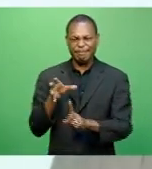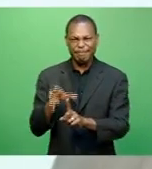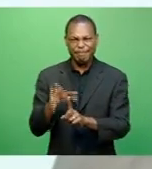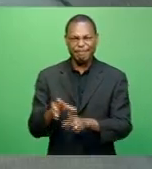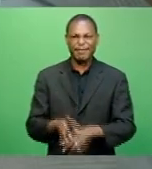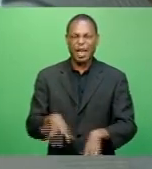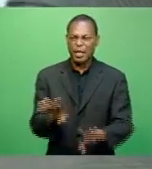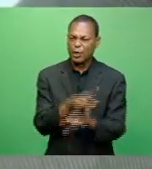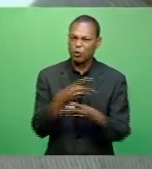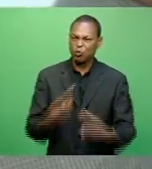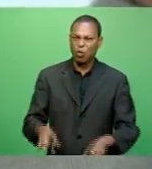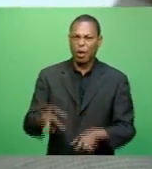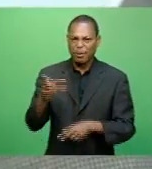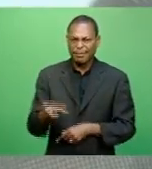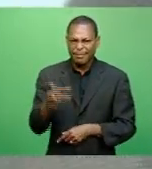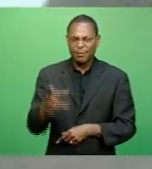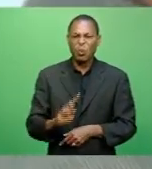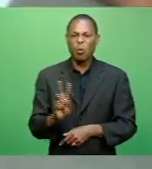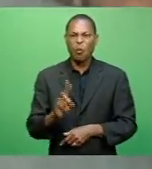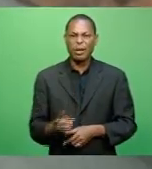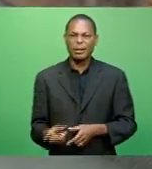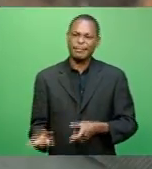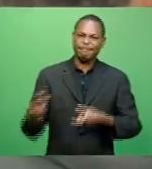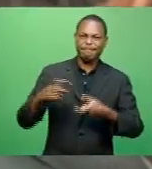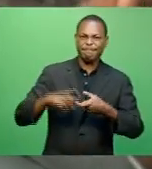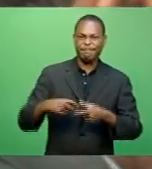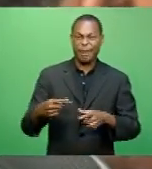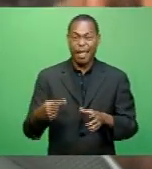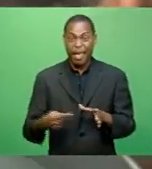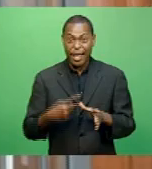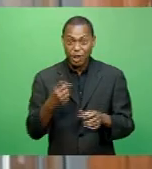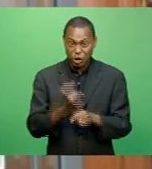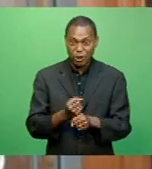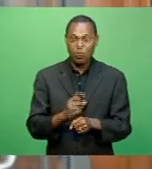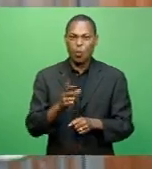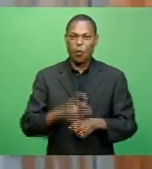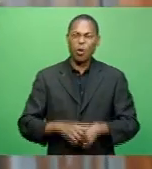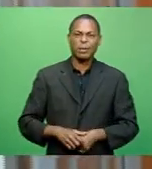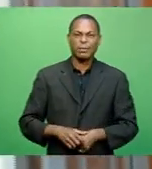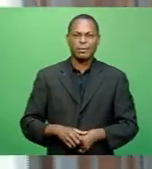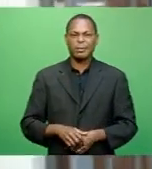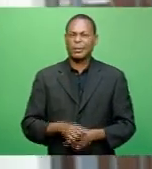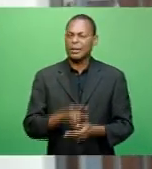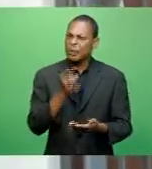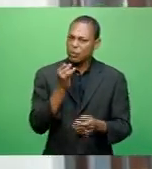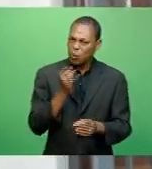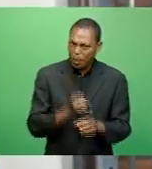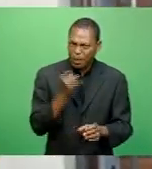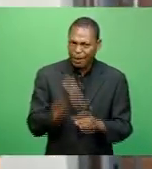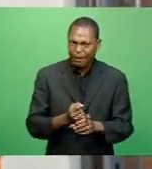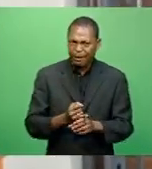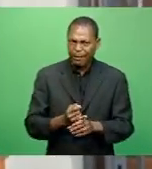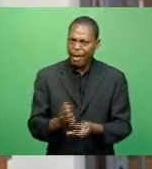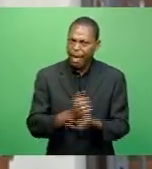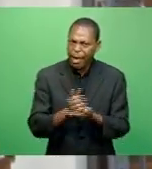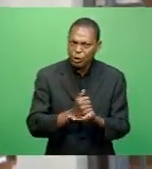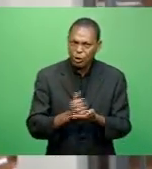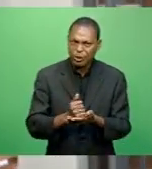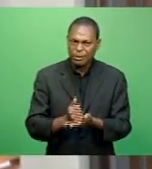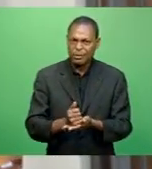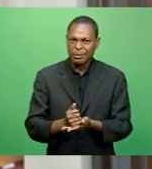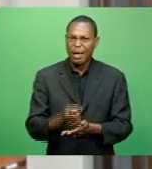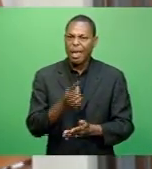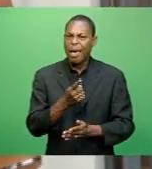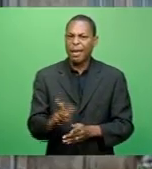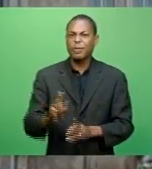had claimed that the AG was engaging in devious schemes, criminal and illegal acts, and that he was engaged in discrimination and